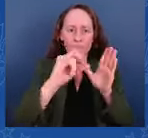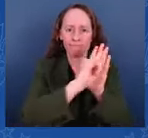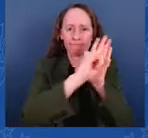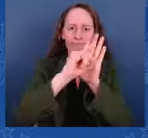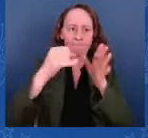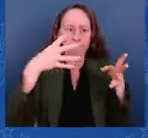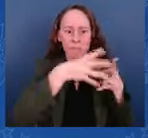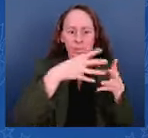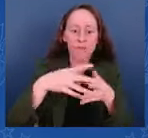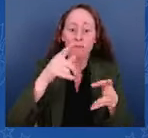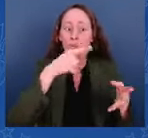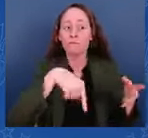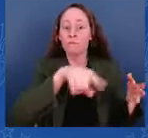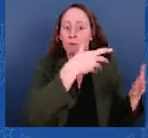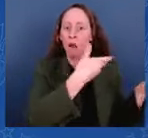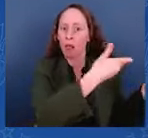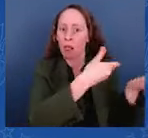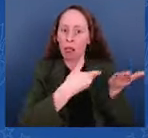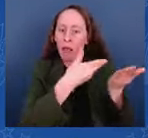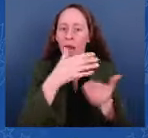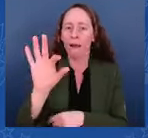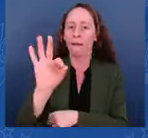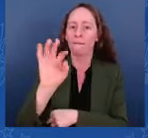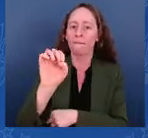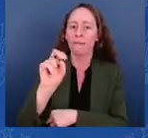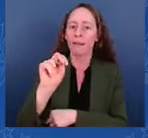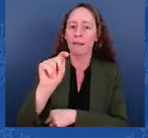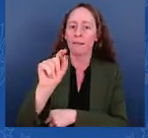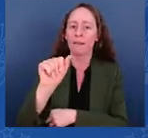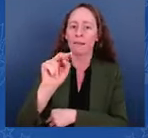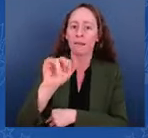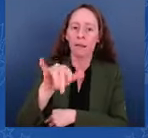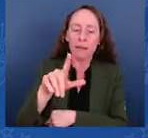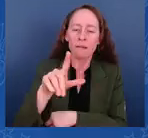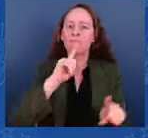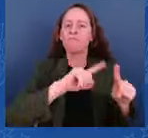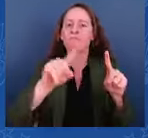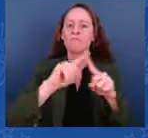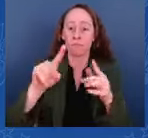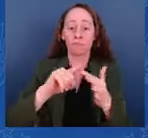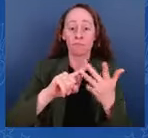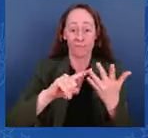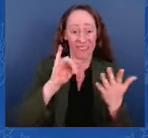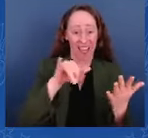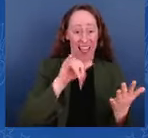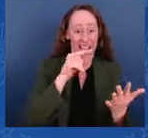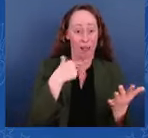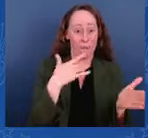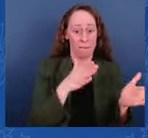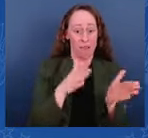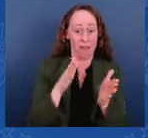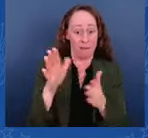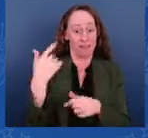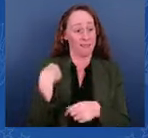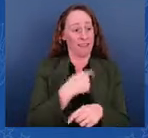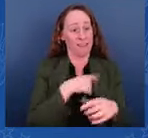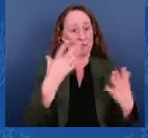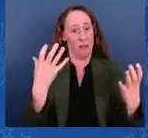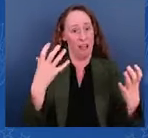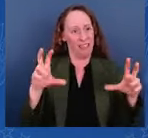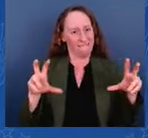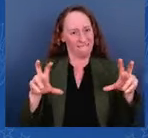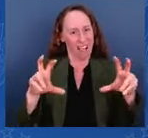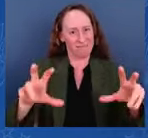These investments were one of the primary reasons that the Border Patrol Union endorsed the bipartisan deal in the first place.